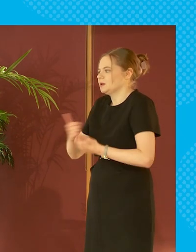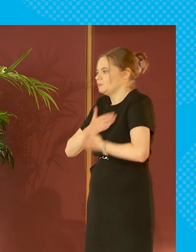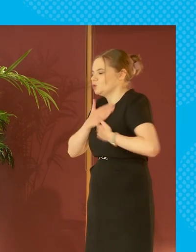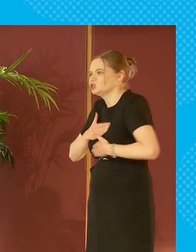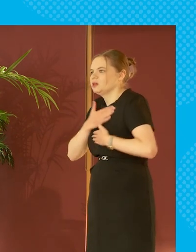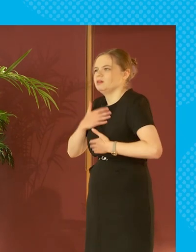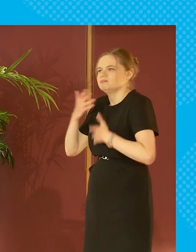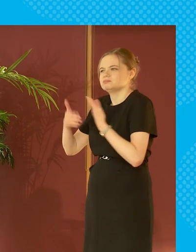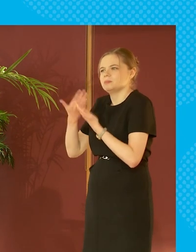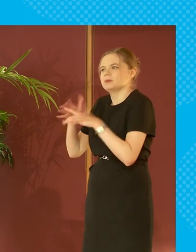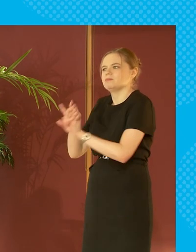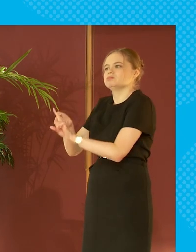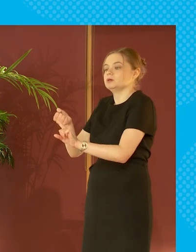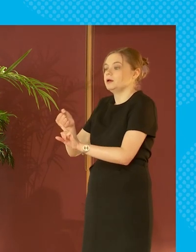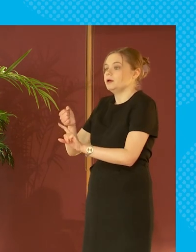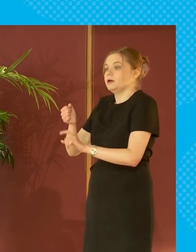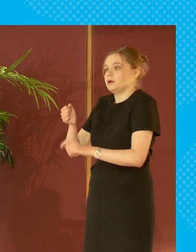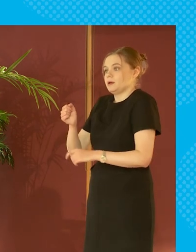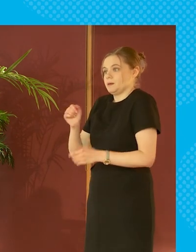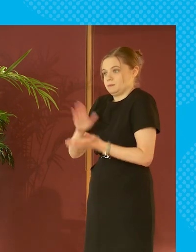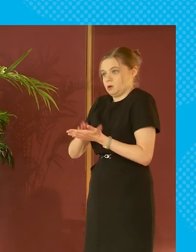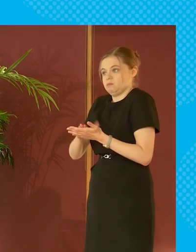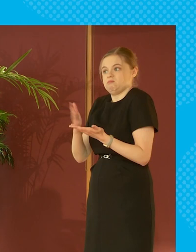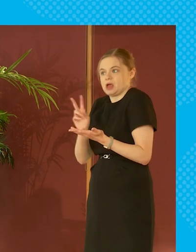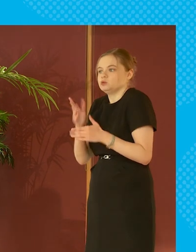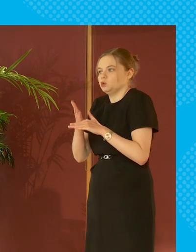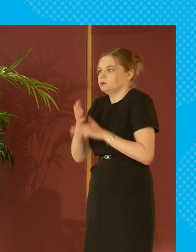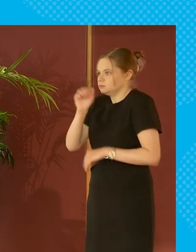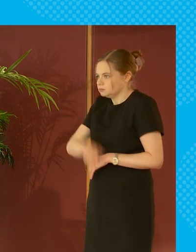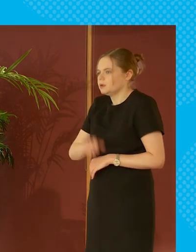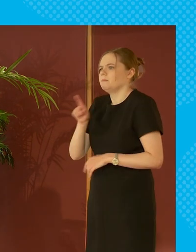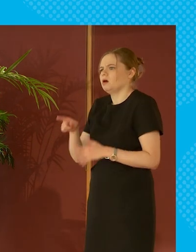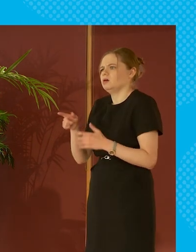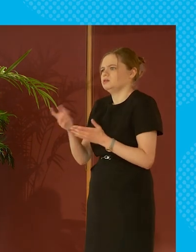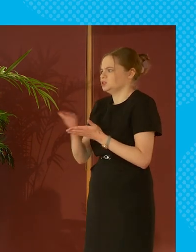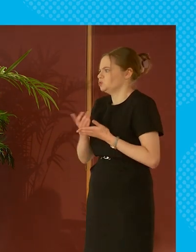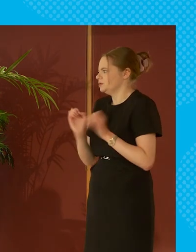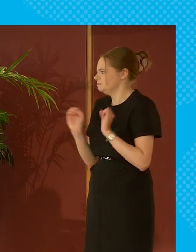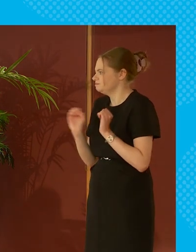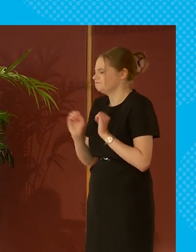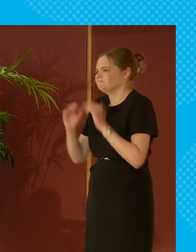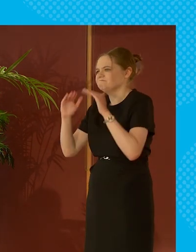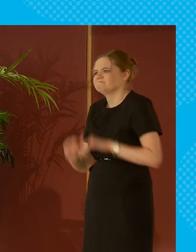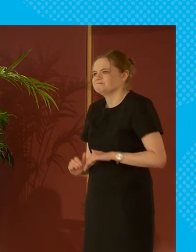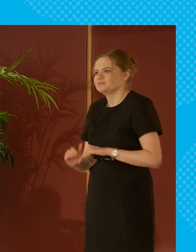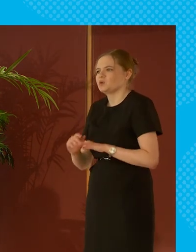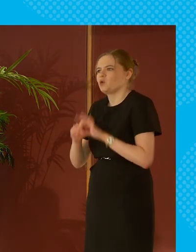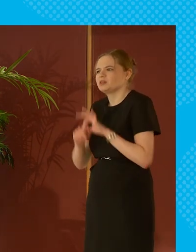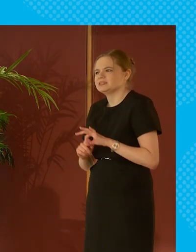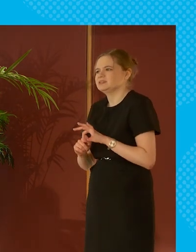child emotional problems not the fact their parent was working but the fact their parent was working in insecure and low quality um jobs